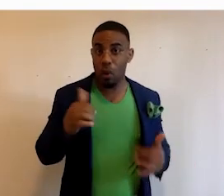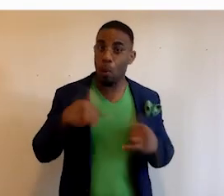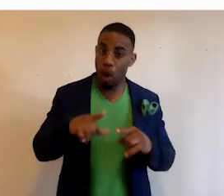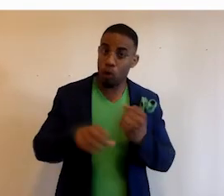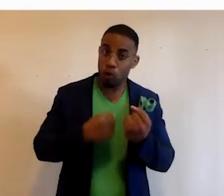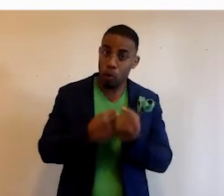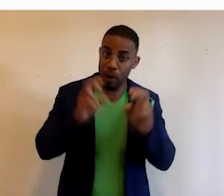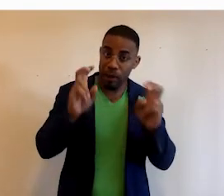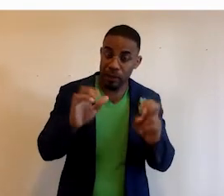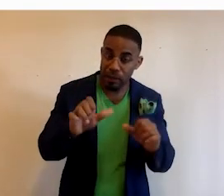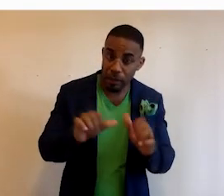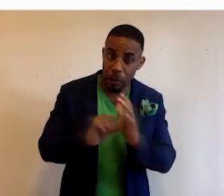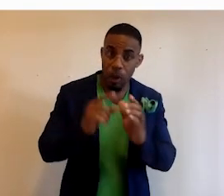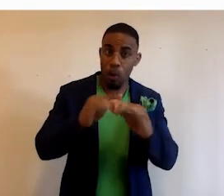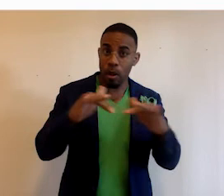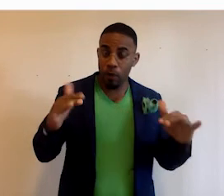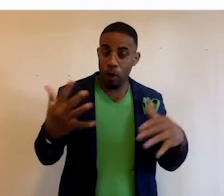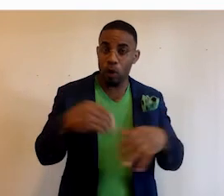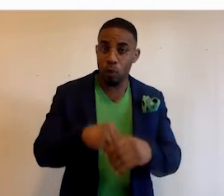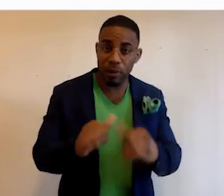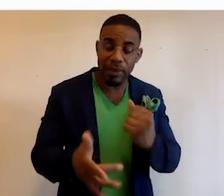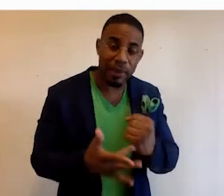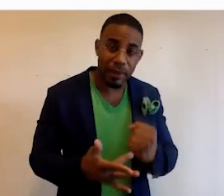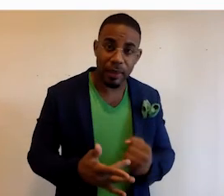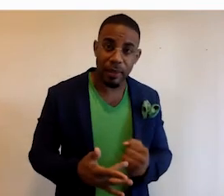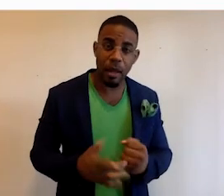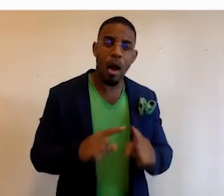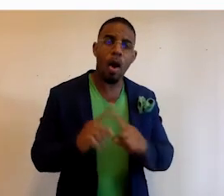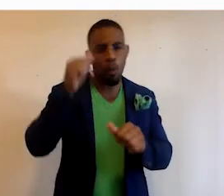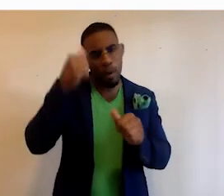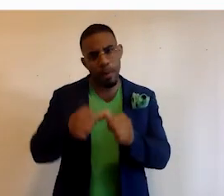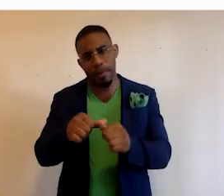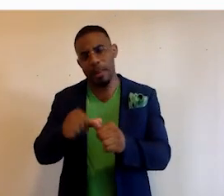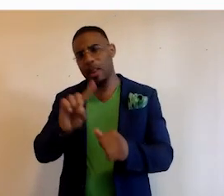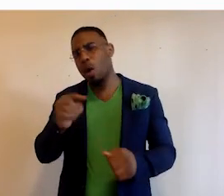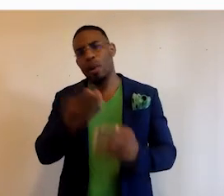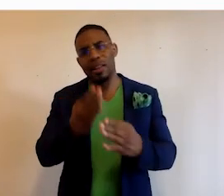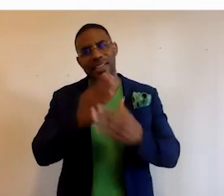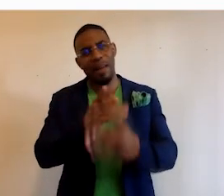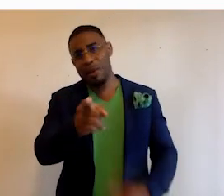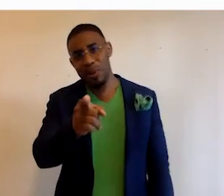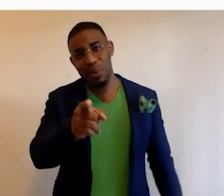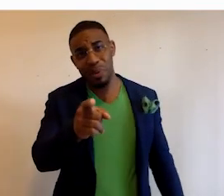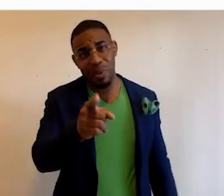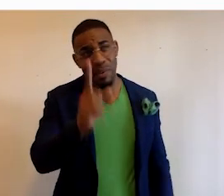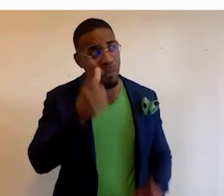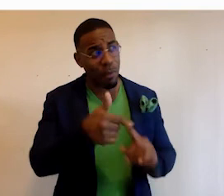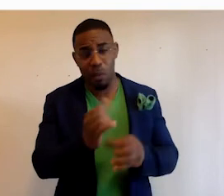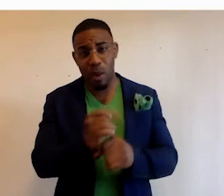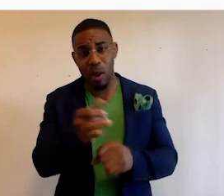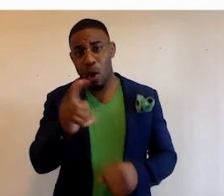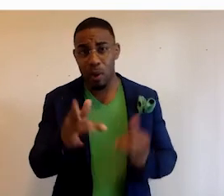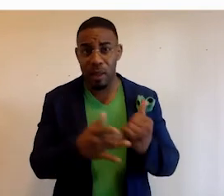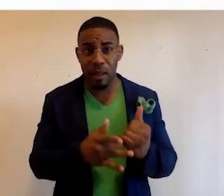you're supporting initiatives to push for more diversity and inclusion in technology, also remember that the only thing stopping you from creating your own